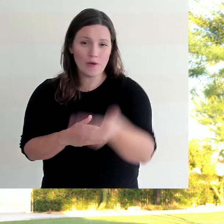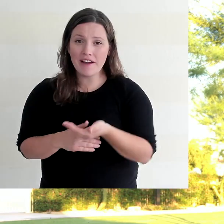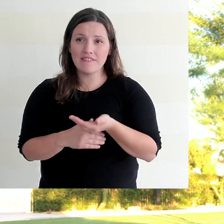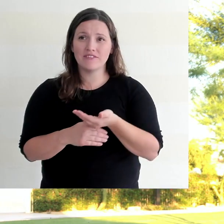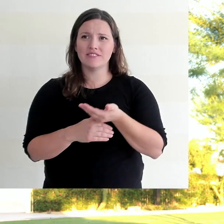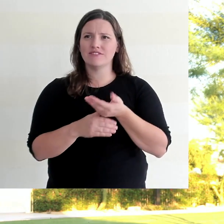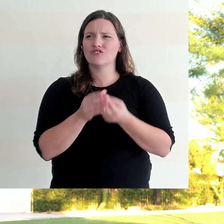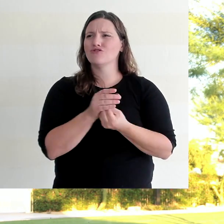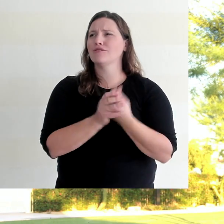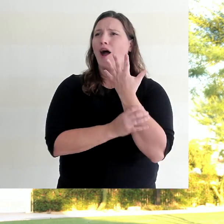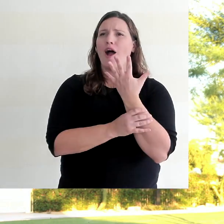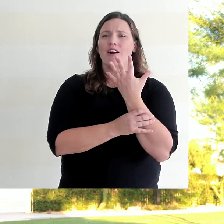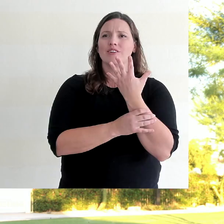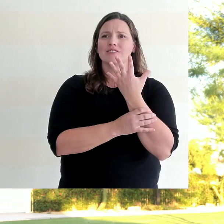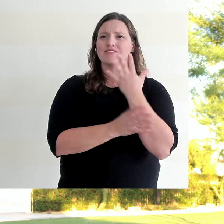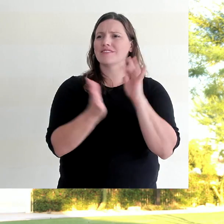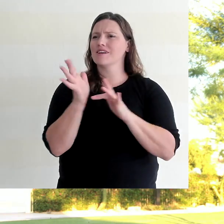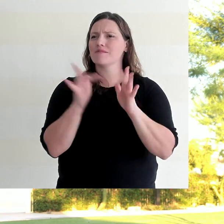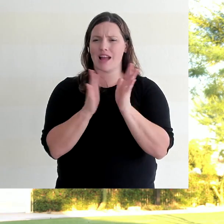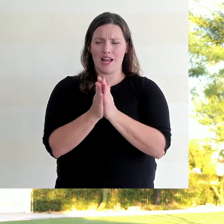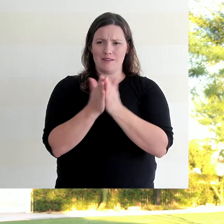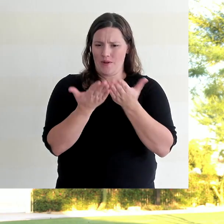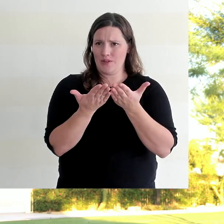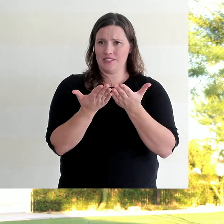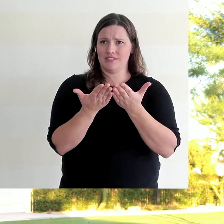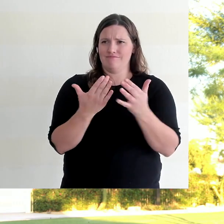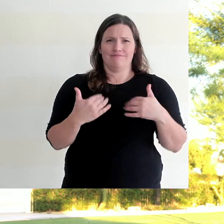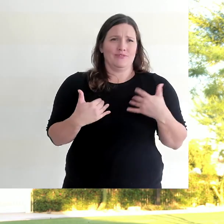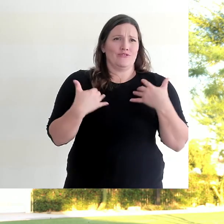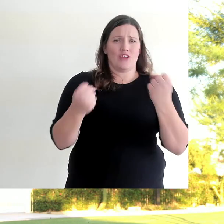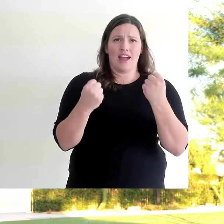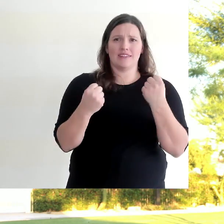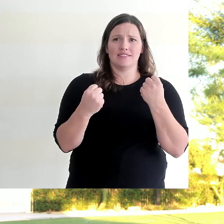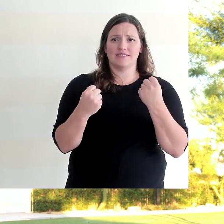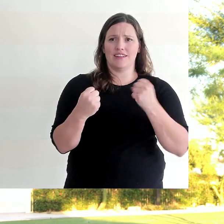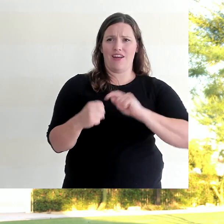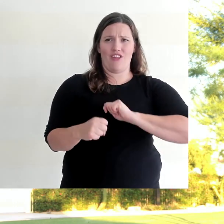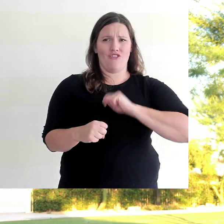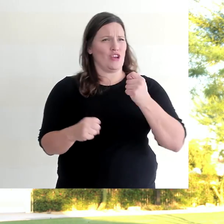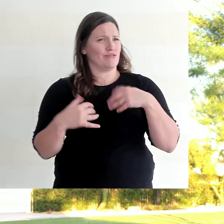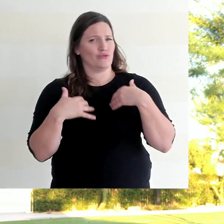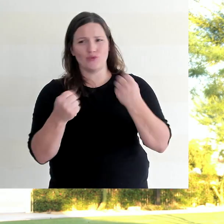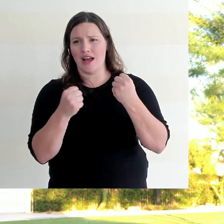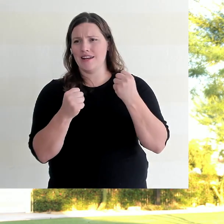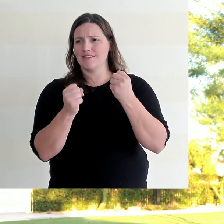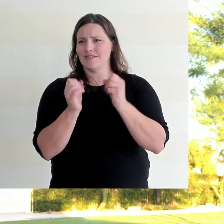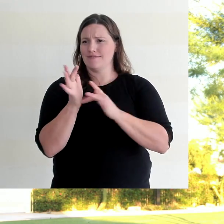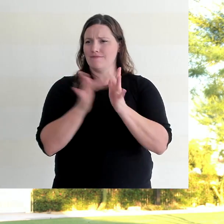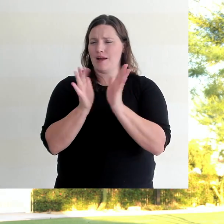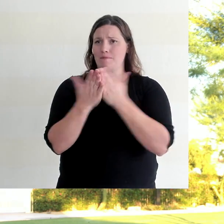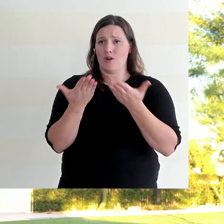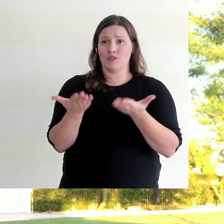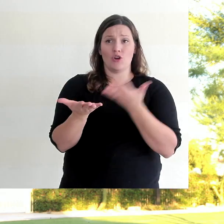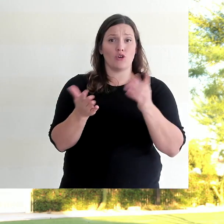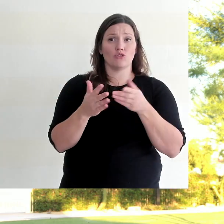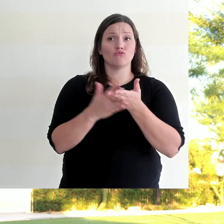biblically literate, doctrinally sound disciples. And the only way that happens is through the Word of God. And so I